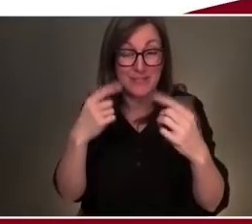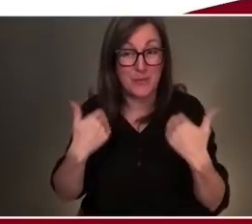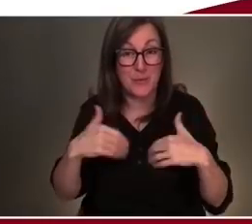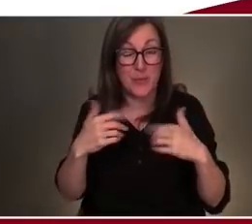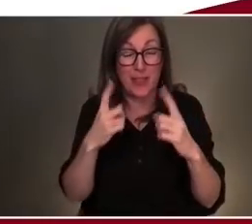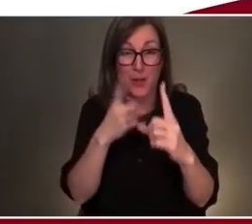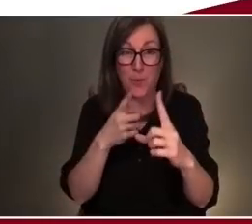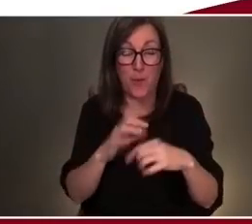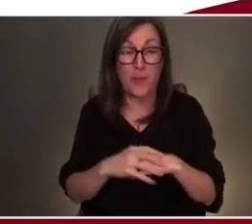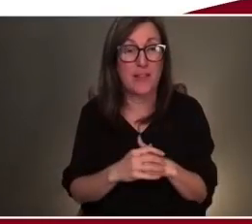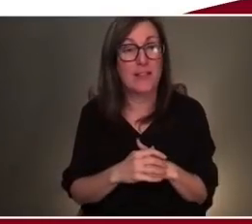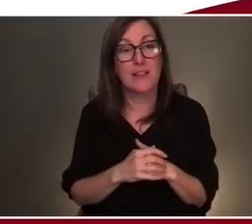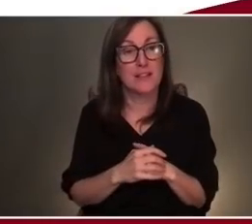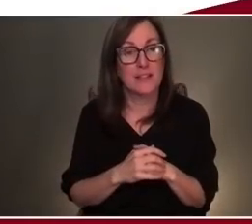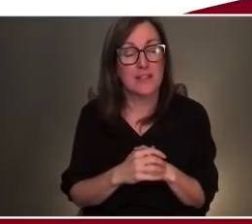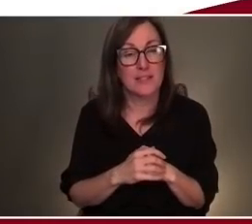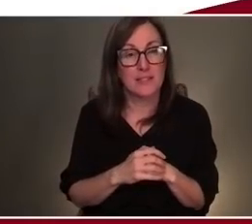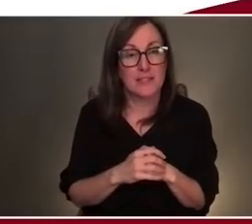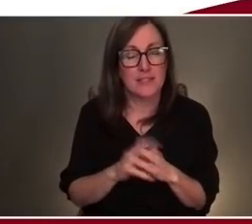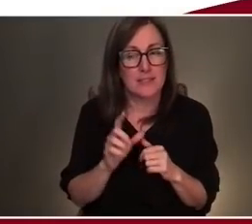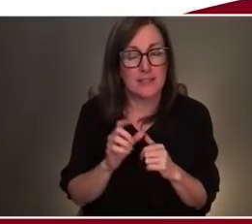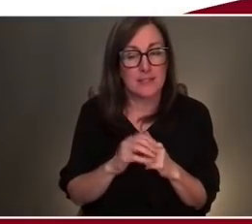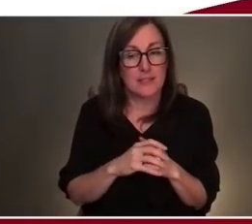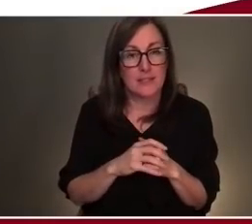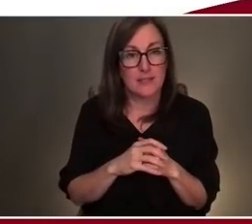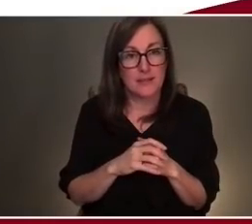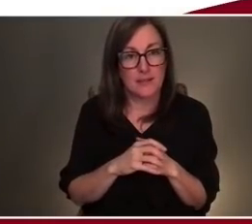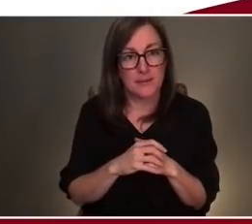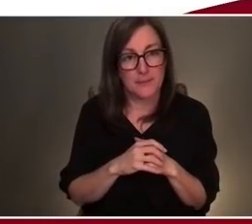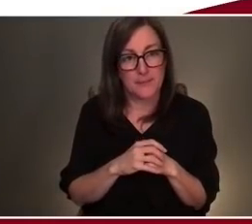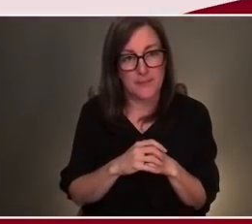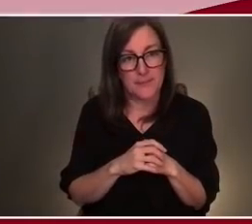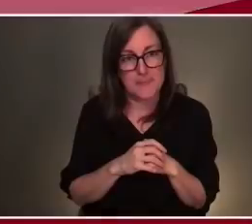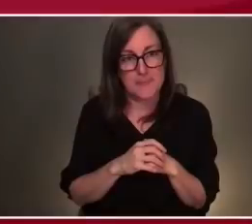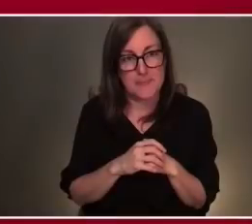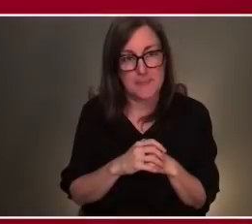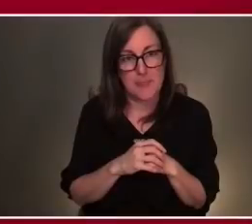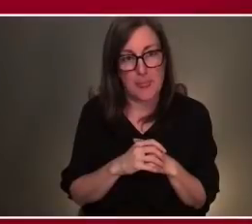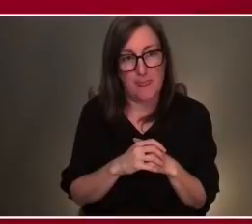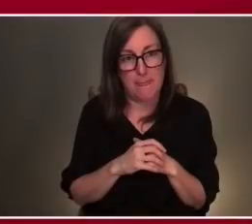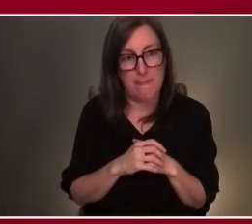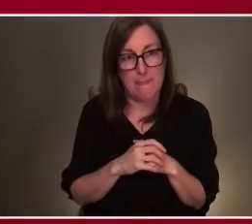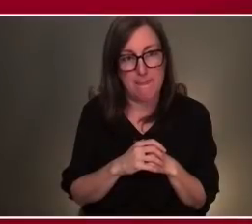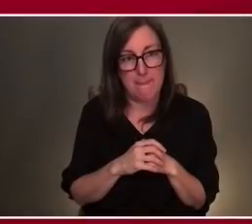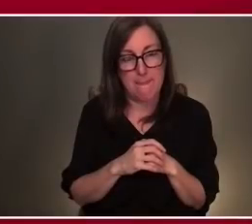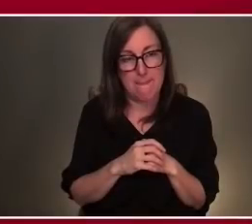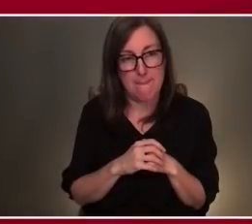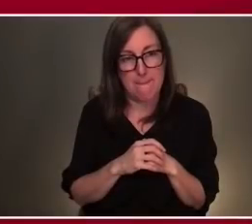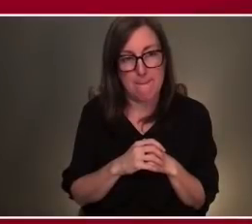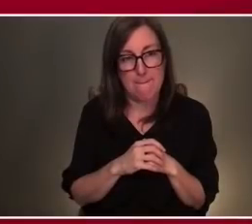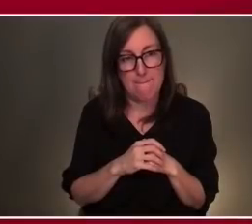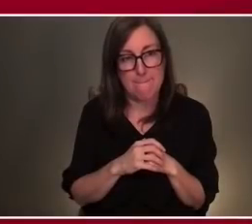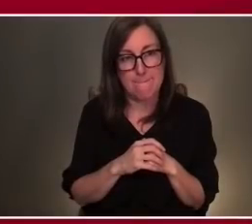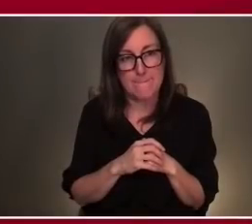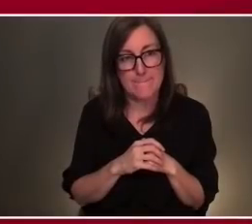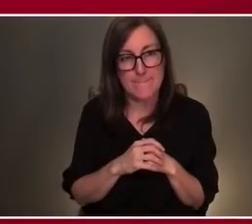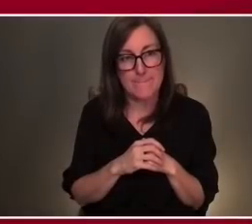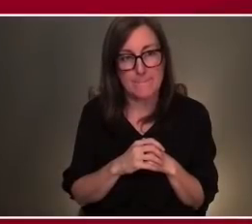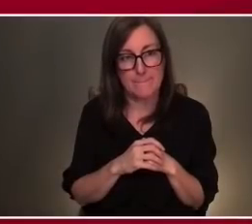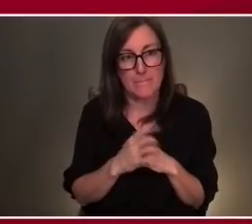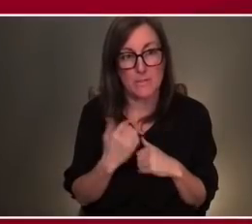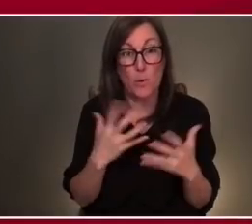that we're not going to want to support organizations. By the way,